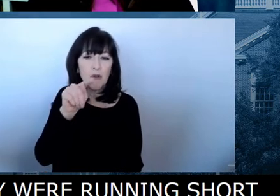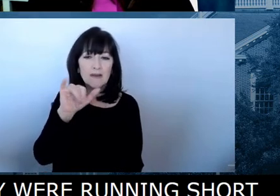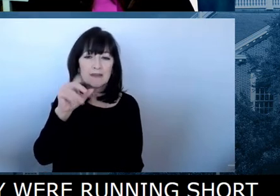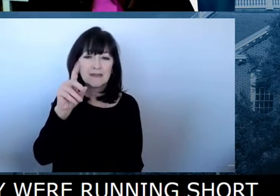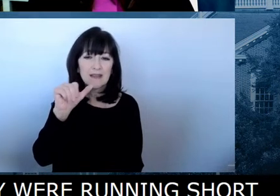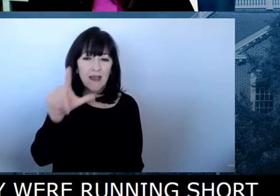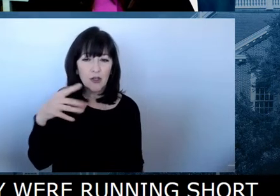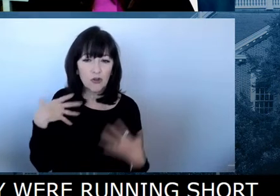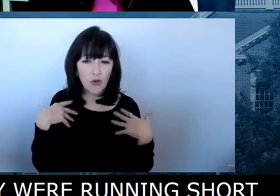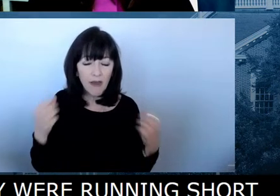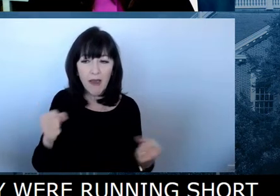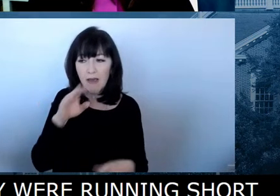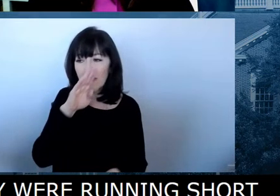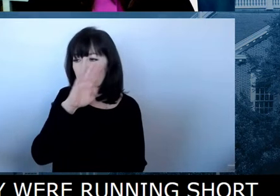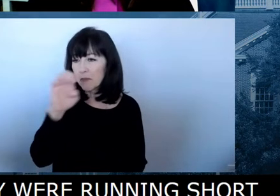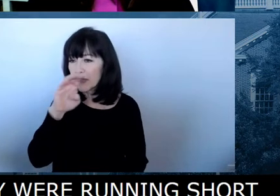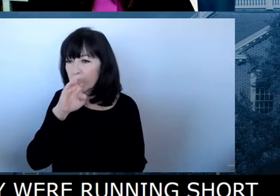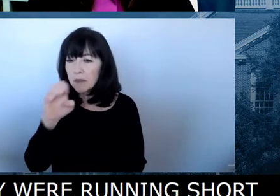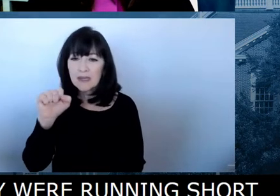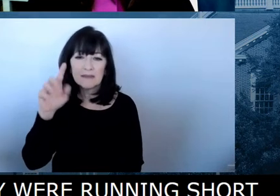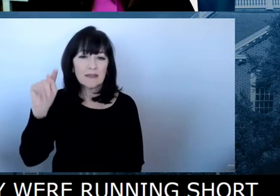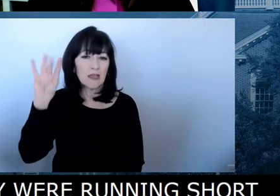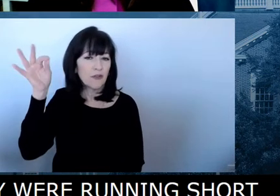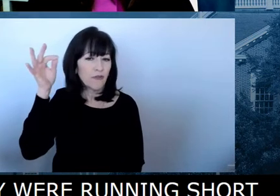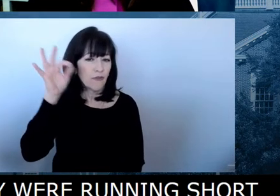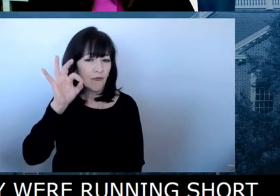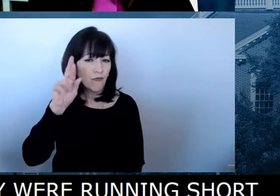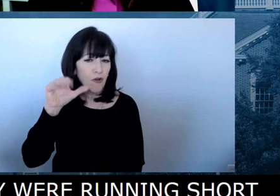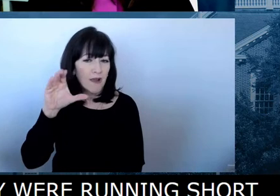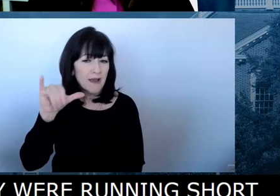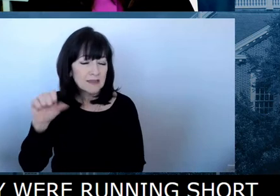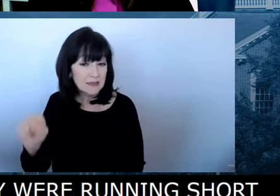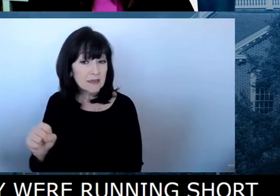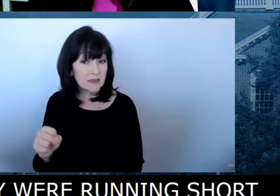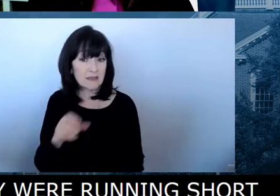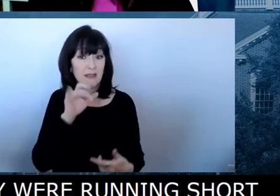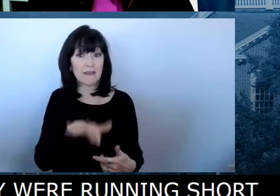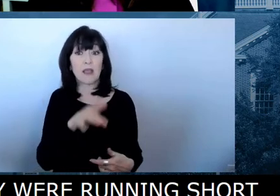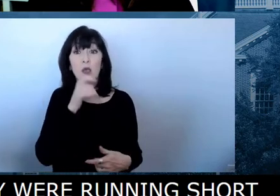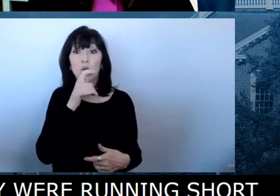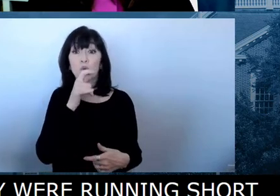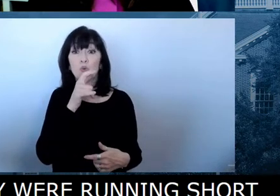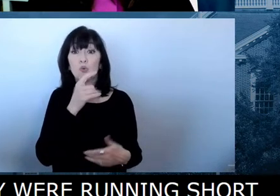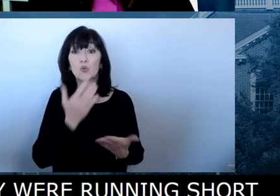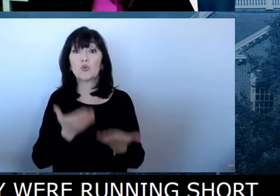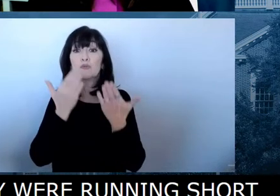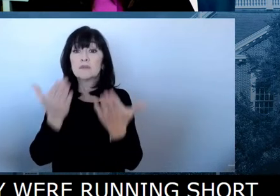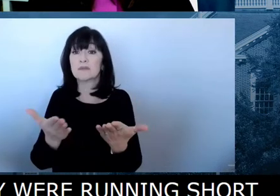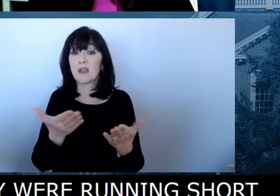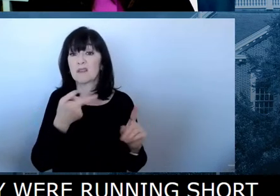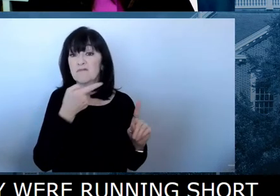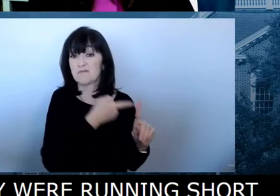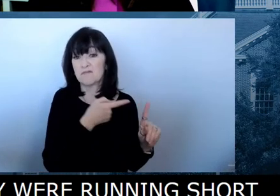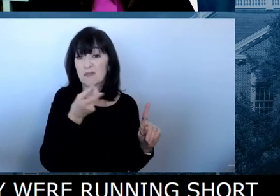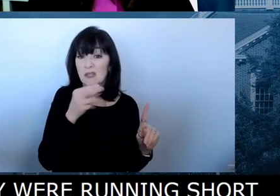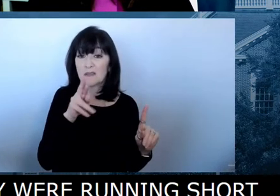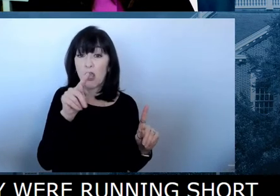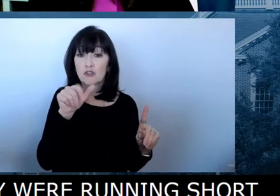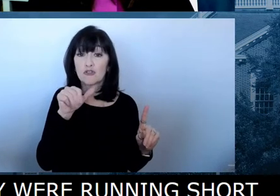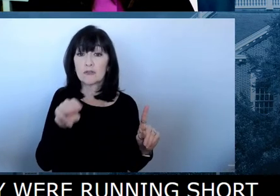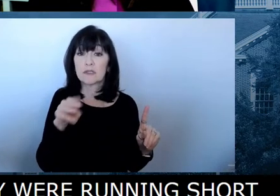BB, uh, actually Dr. Tam from BB recommended that we call up the guard for non-clinical support,